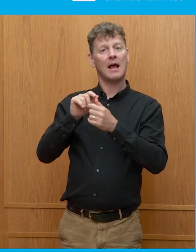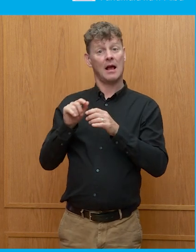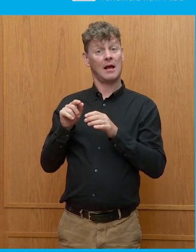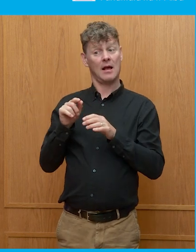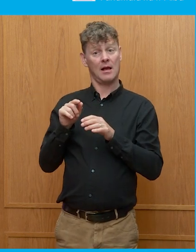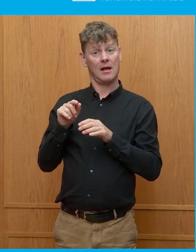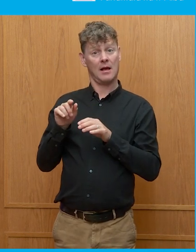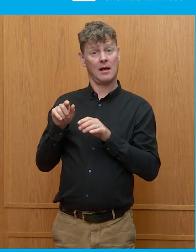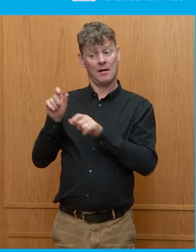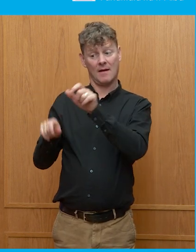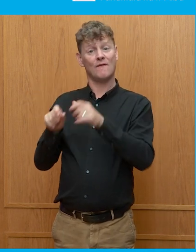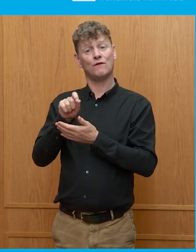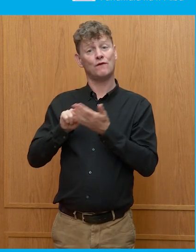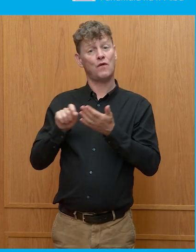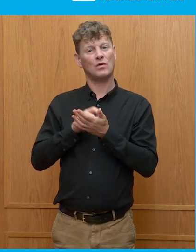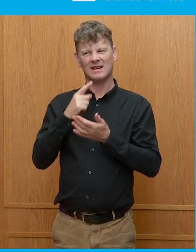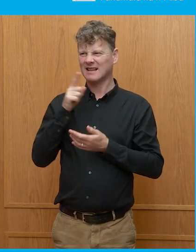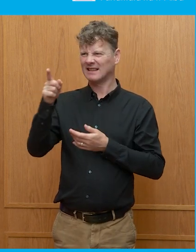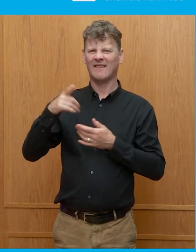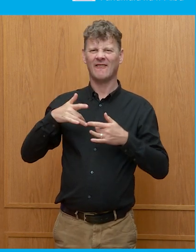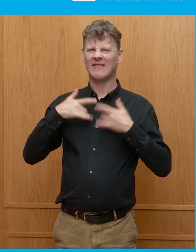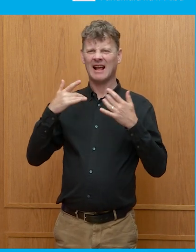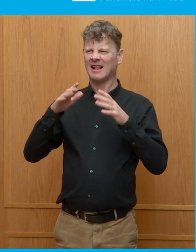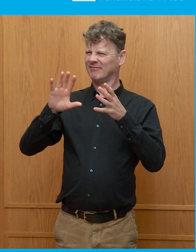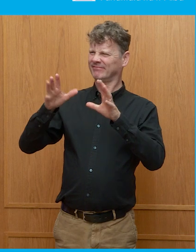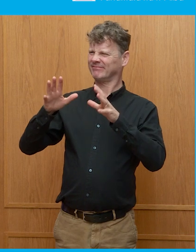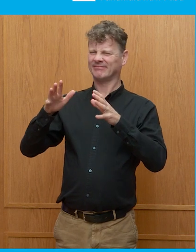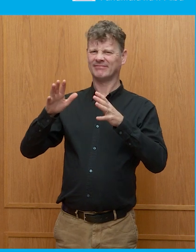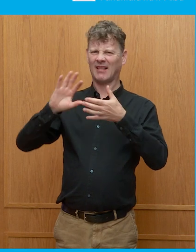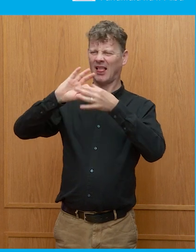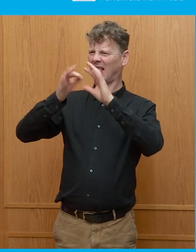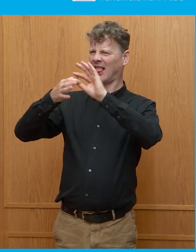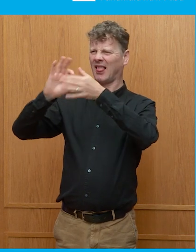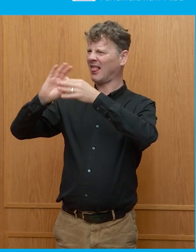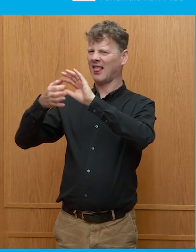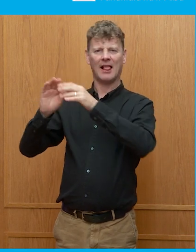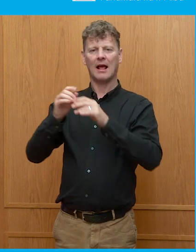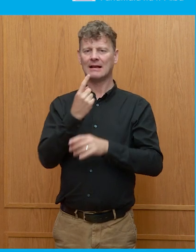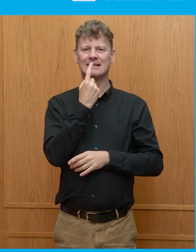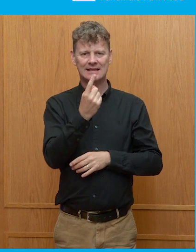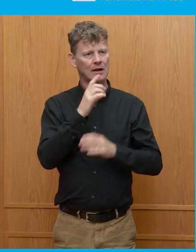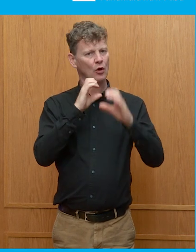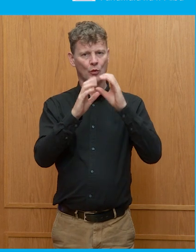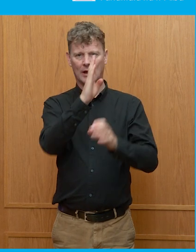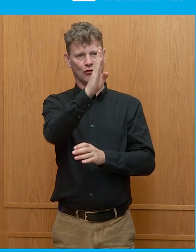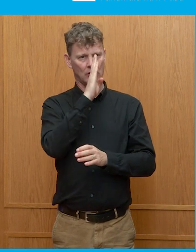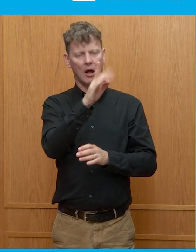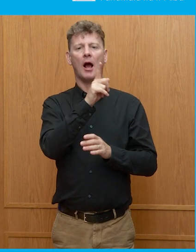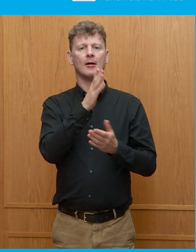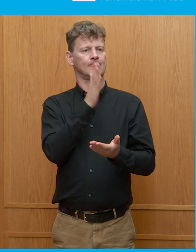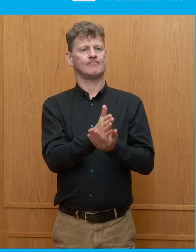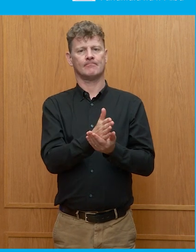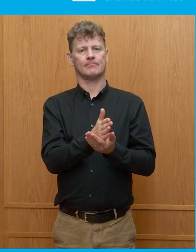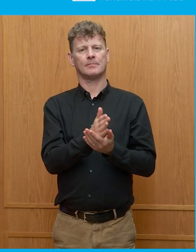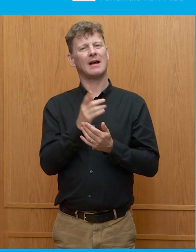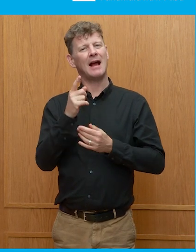me is they found that more fragmented and disjointed than the single communication. But the difficulty, and I think this is maybe what